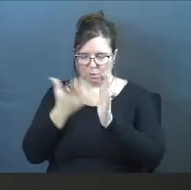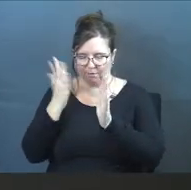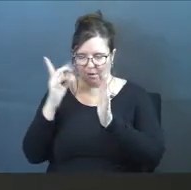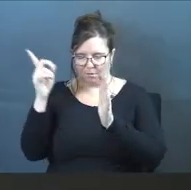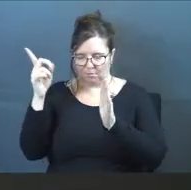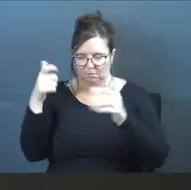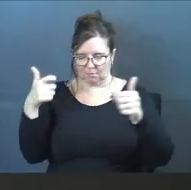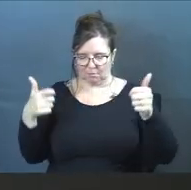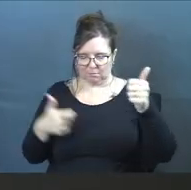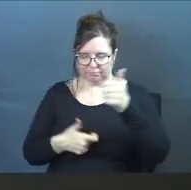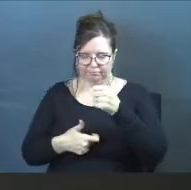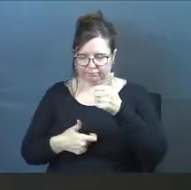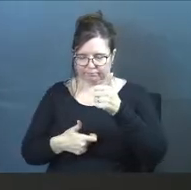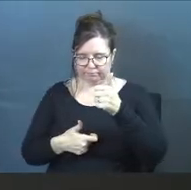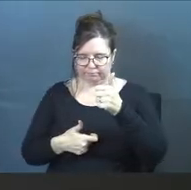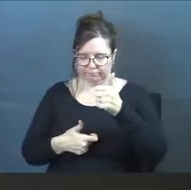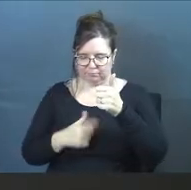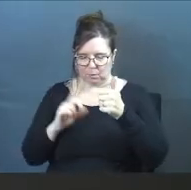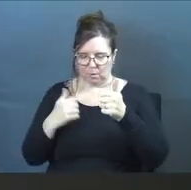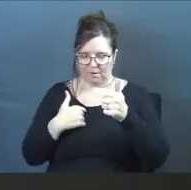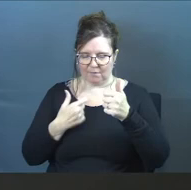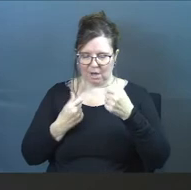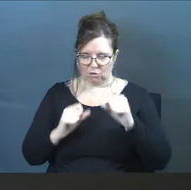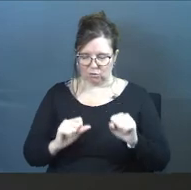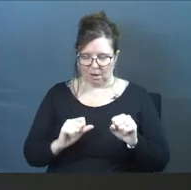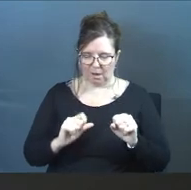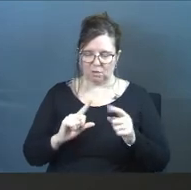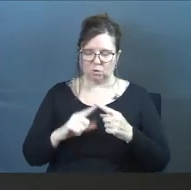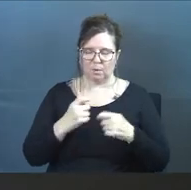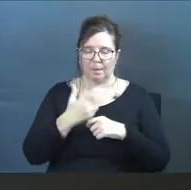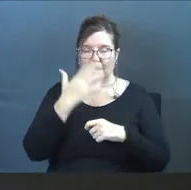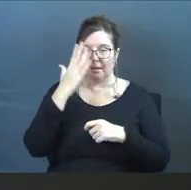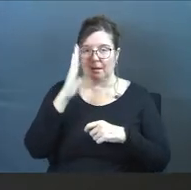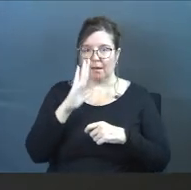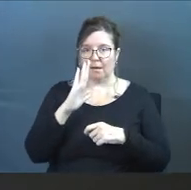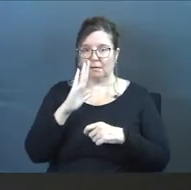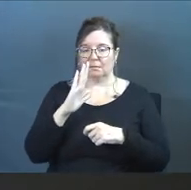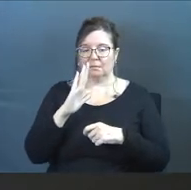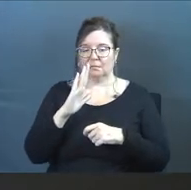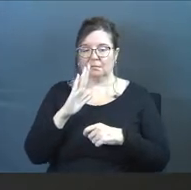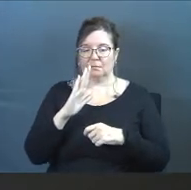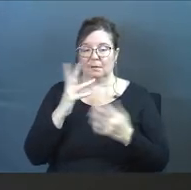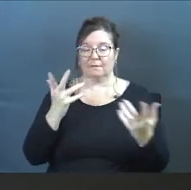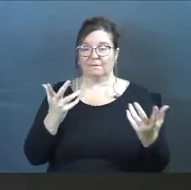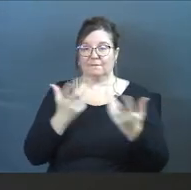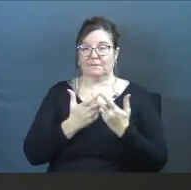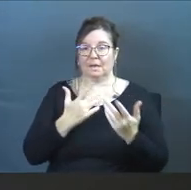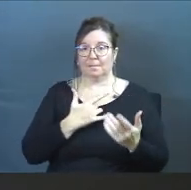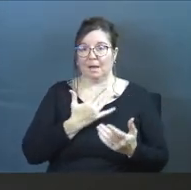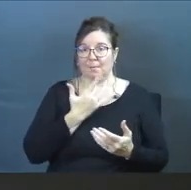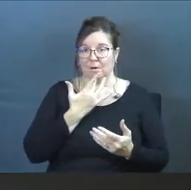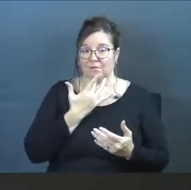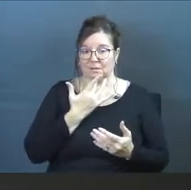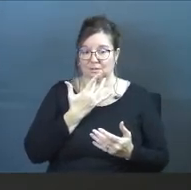God is? Where have I tried to make God fit in with my preferences rather